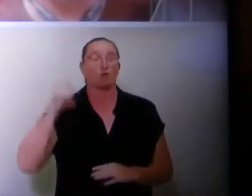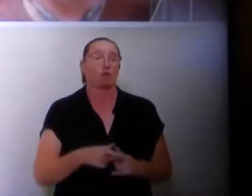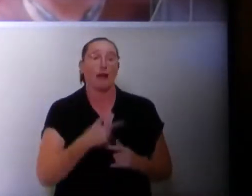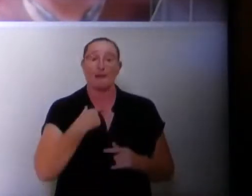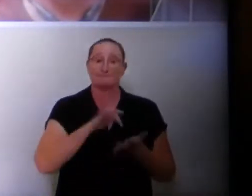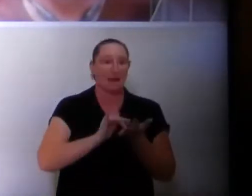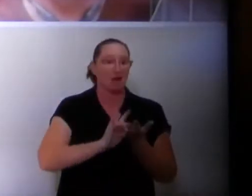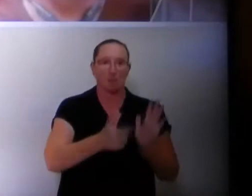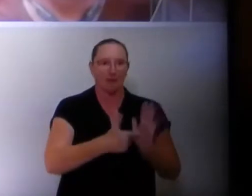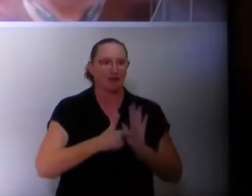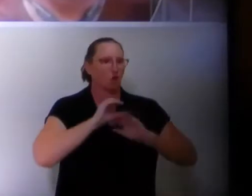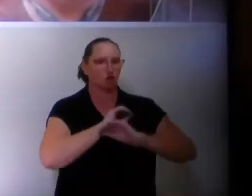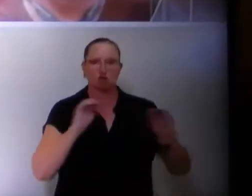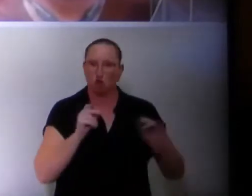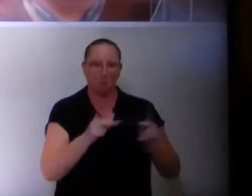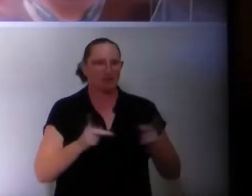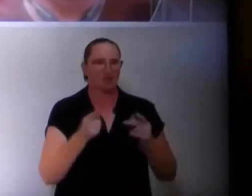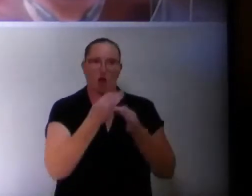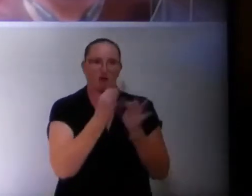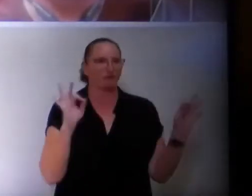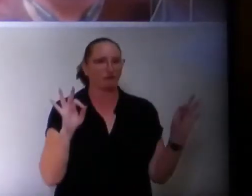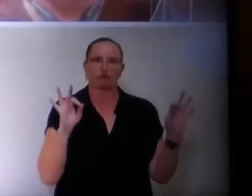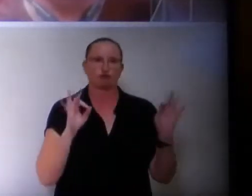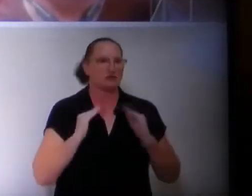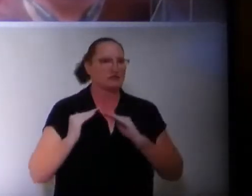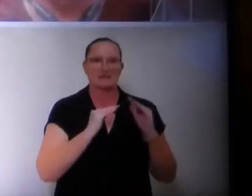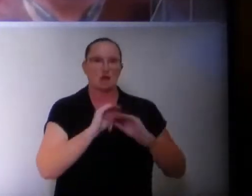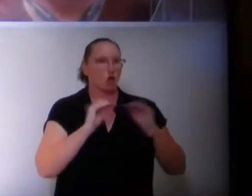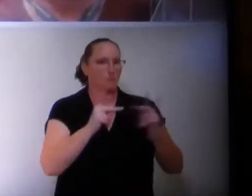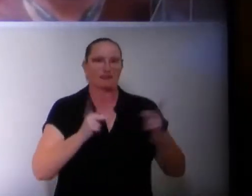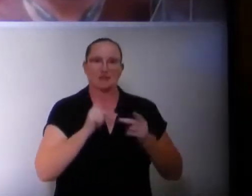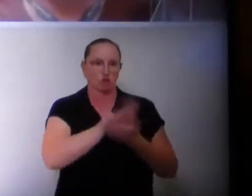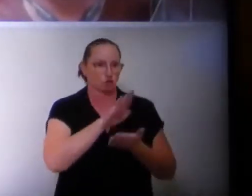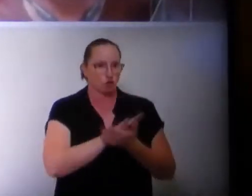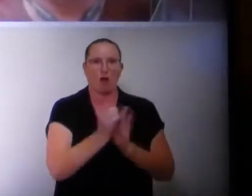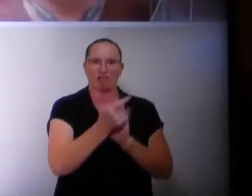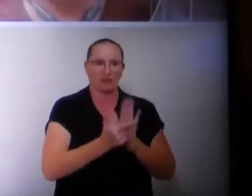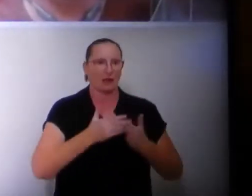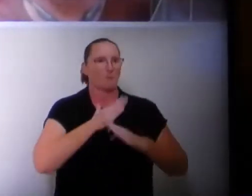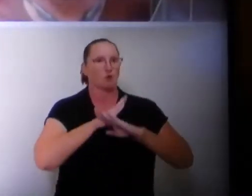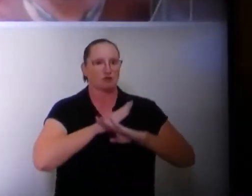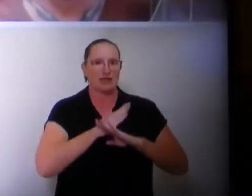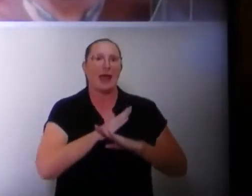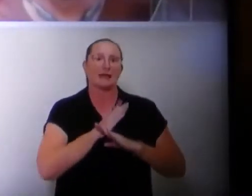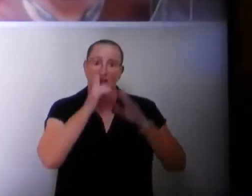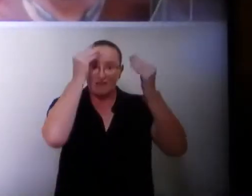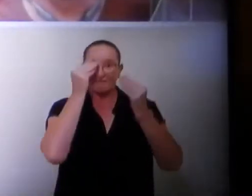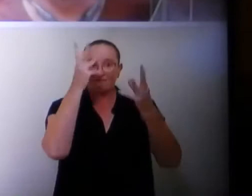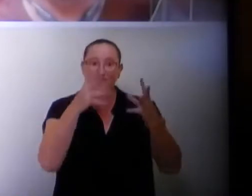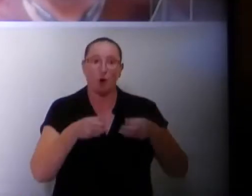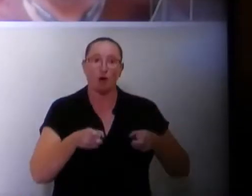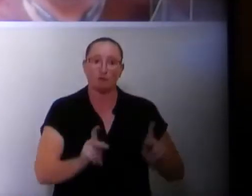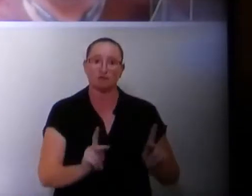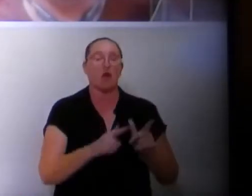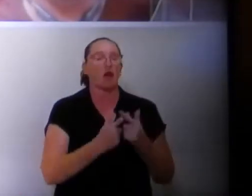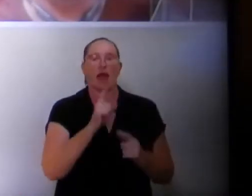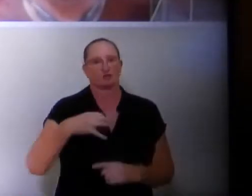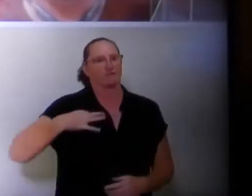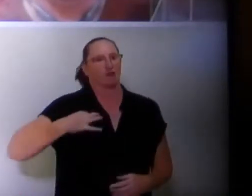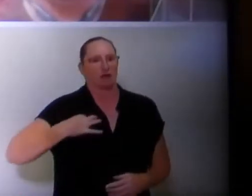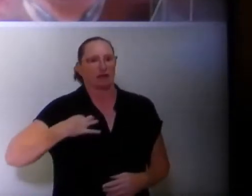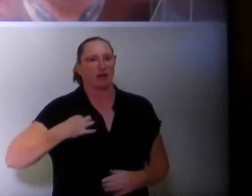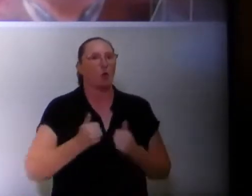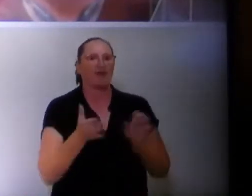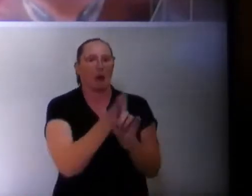Medical mandates have no place in our free society, and they have no place in our schools. A legally protected part of informed consent is that it must be voluntary and without